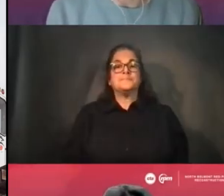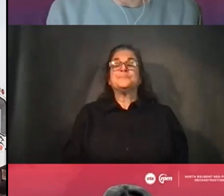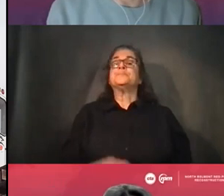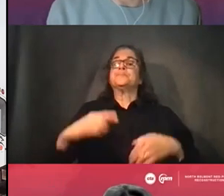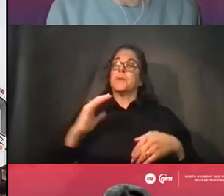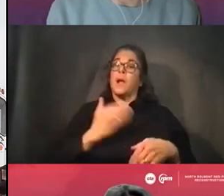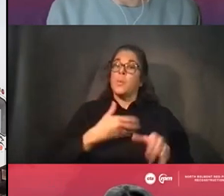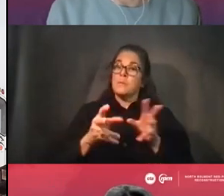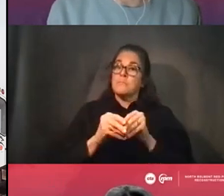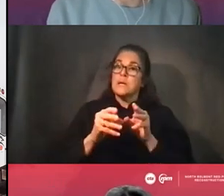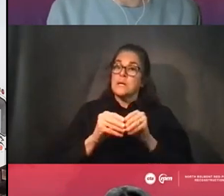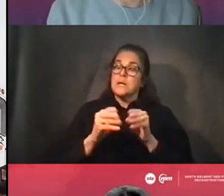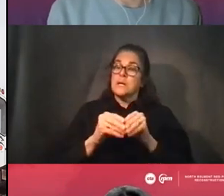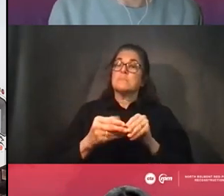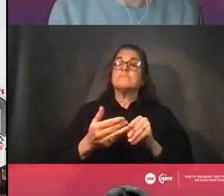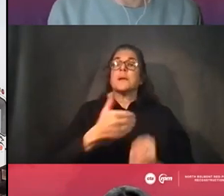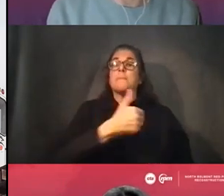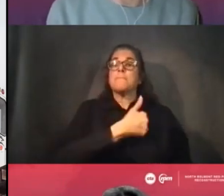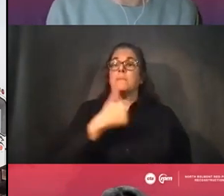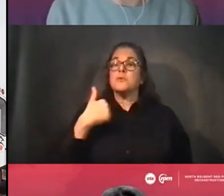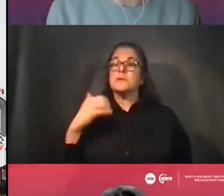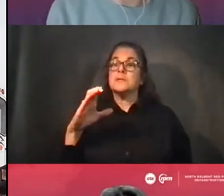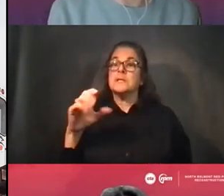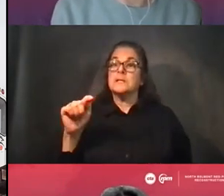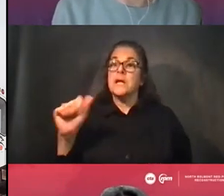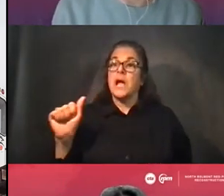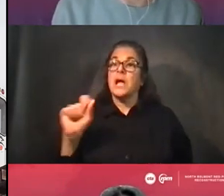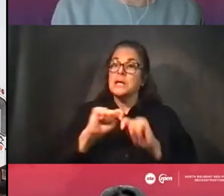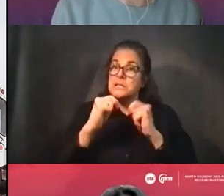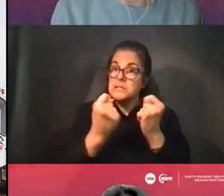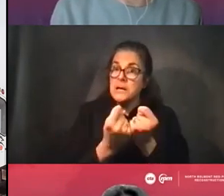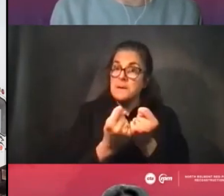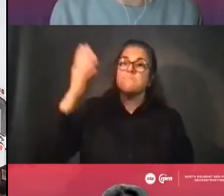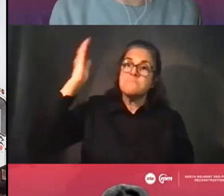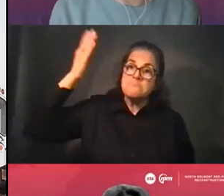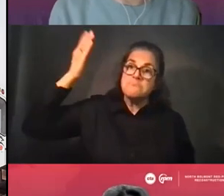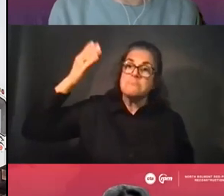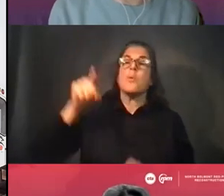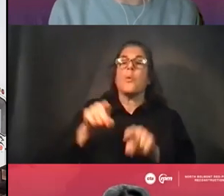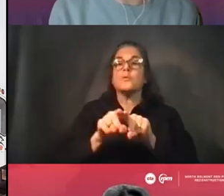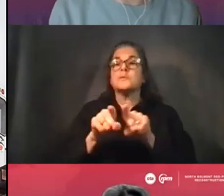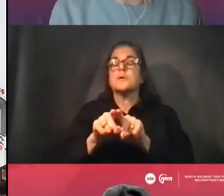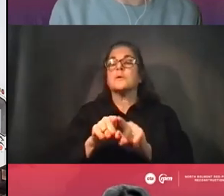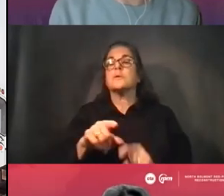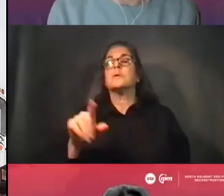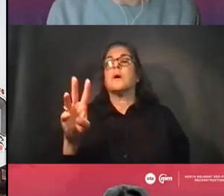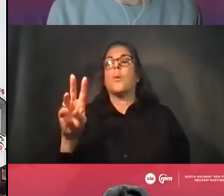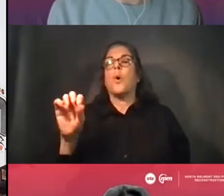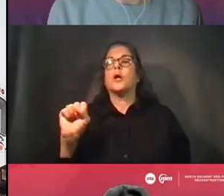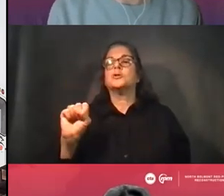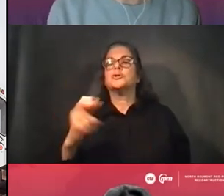presentation from members of the CTA team and from the contractor for the RPM project, which is Walsh Floor Design Build Team.